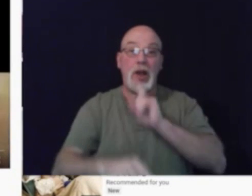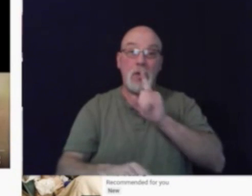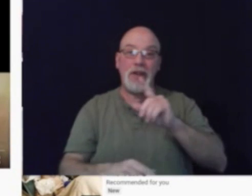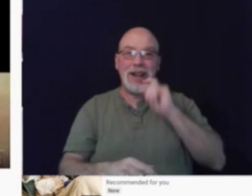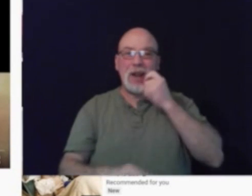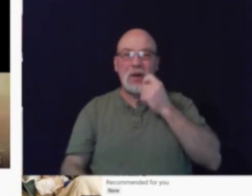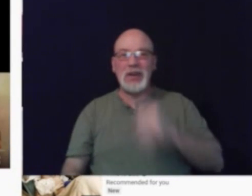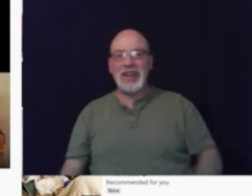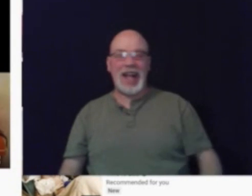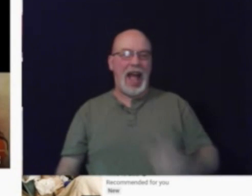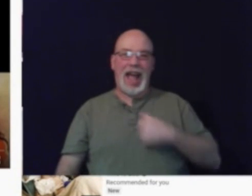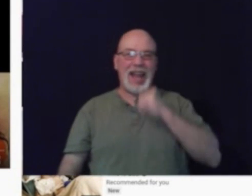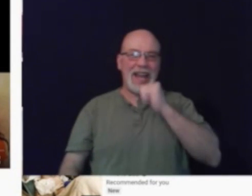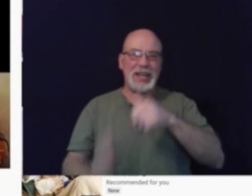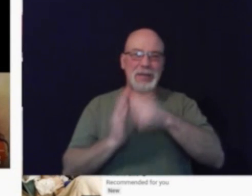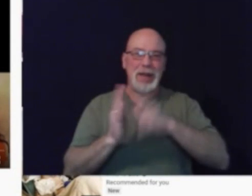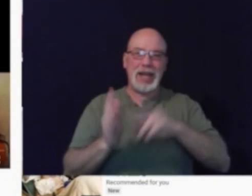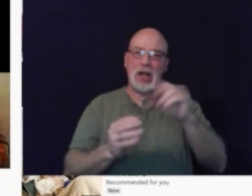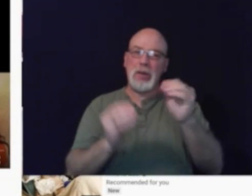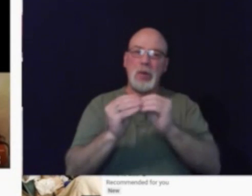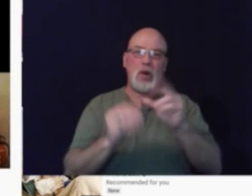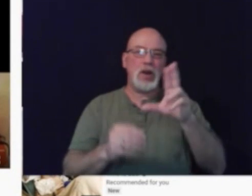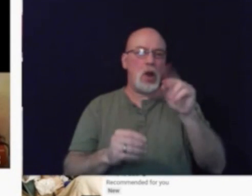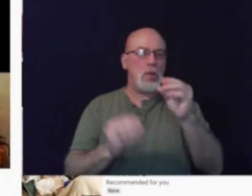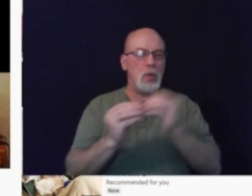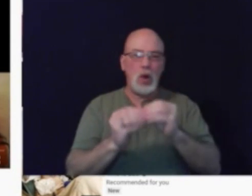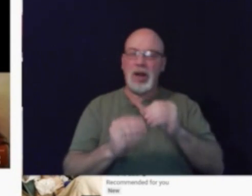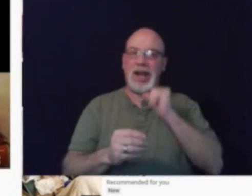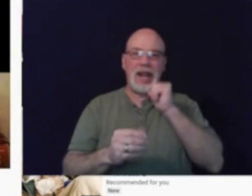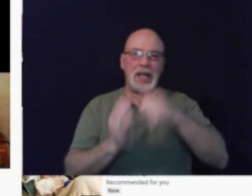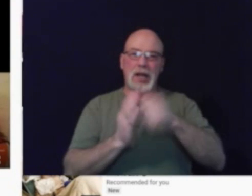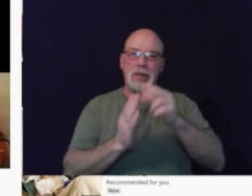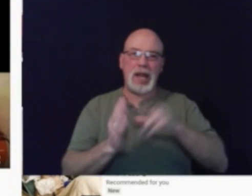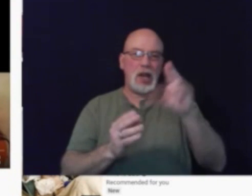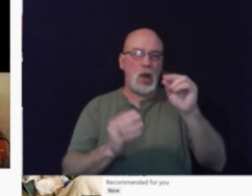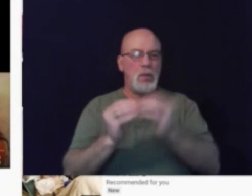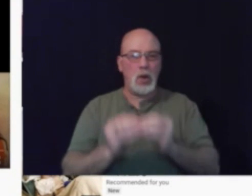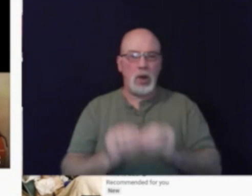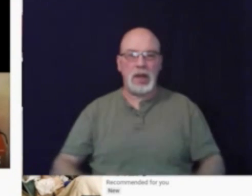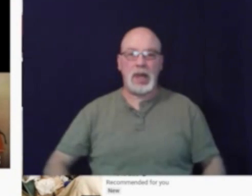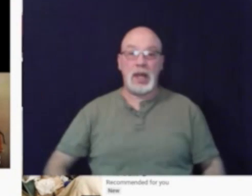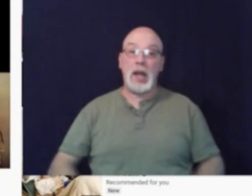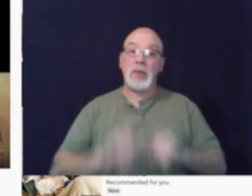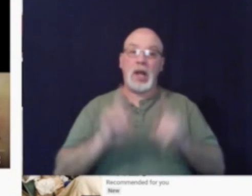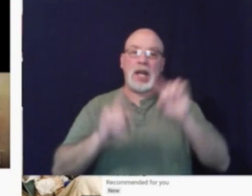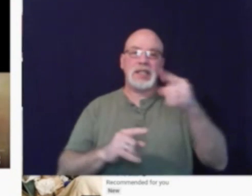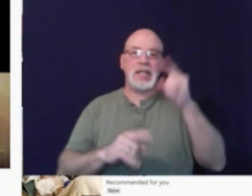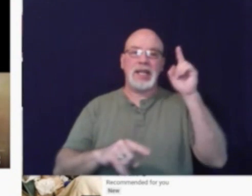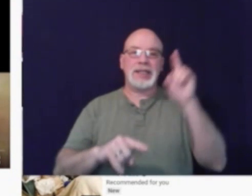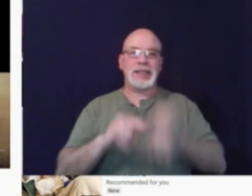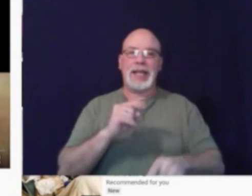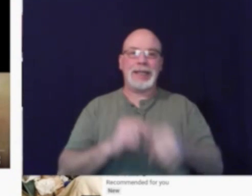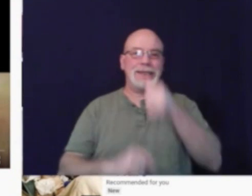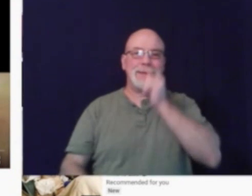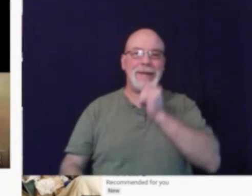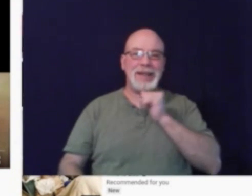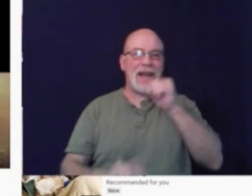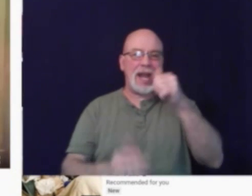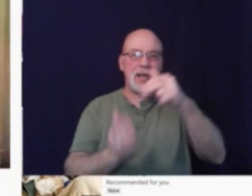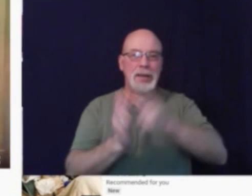I ain't gonna paint no more, no more. I ain't gonna paint no more. But I just can't stand not to paint